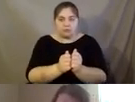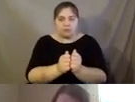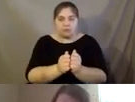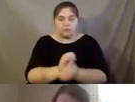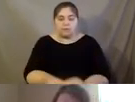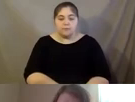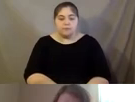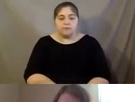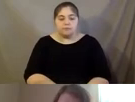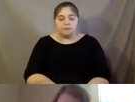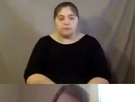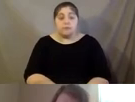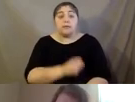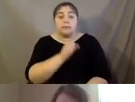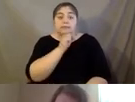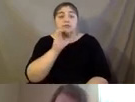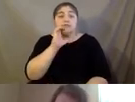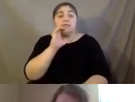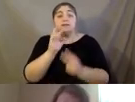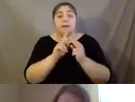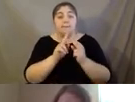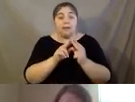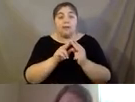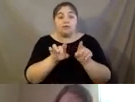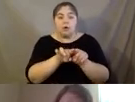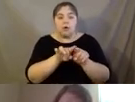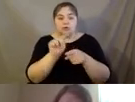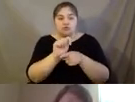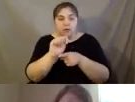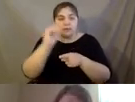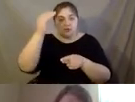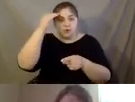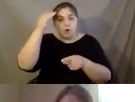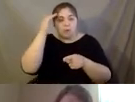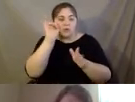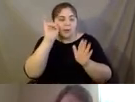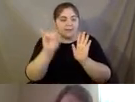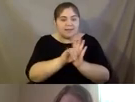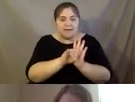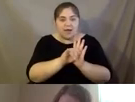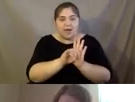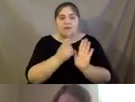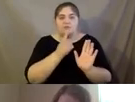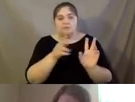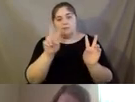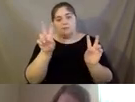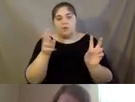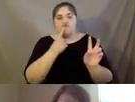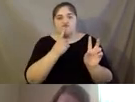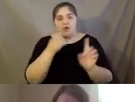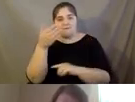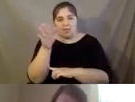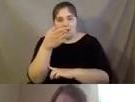Senior companions are also trained to identify red flags and